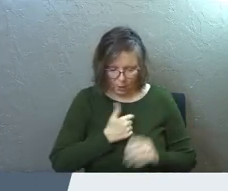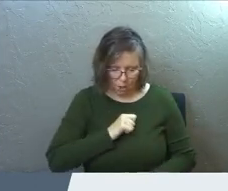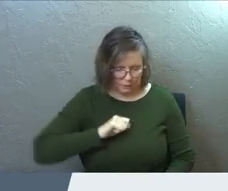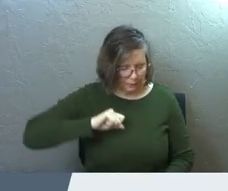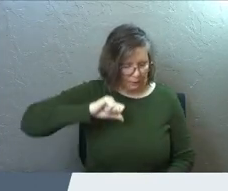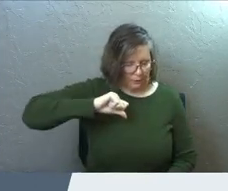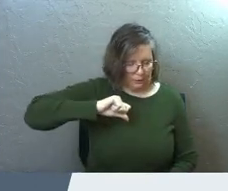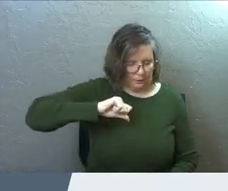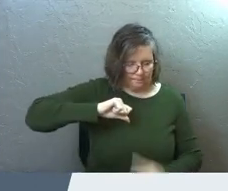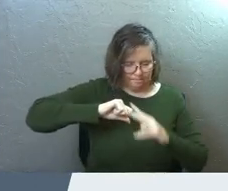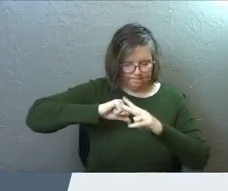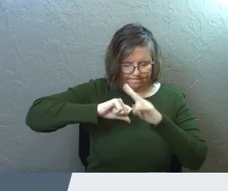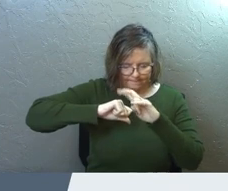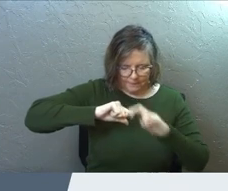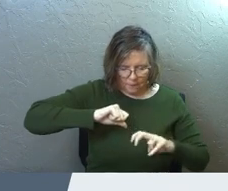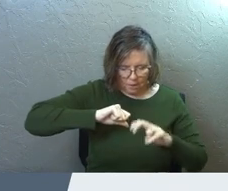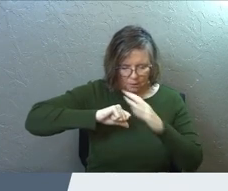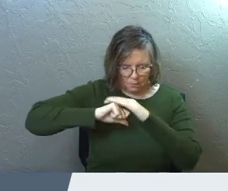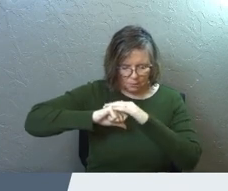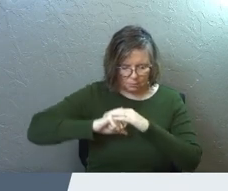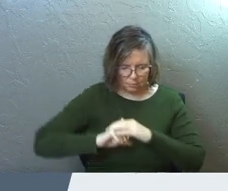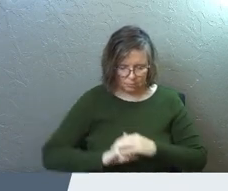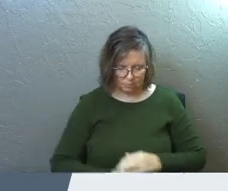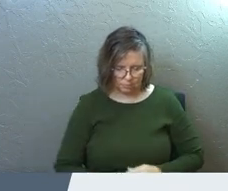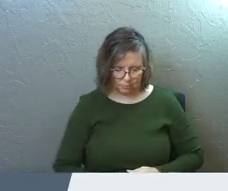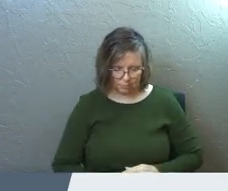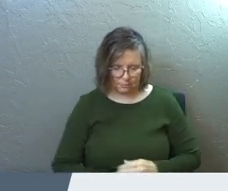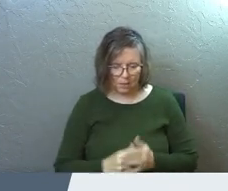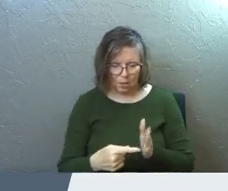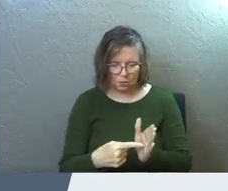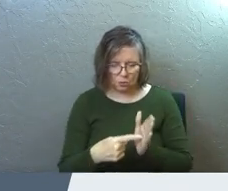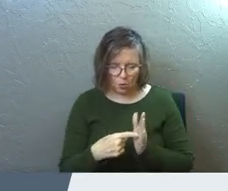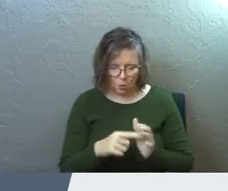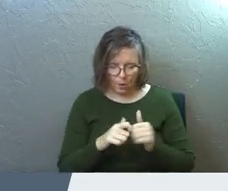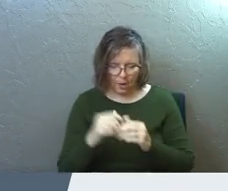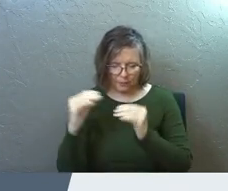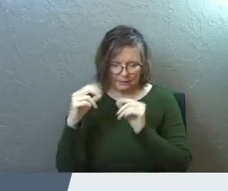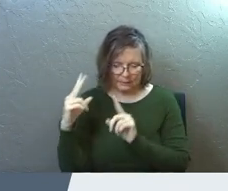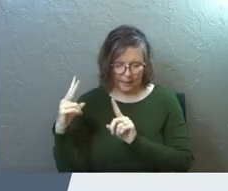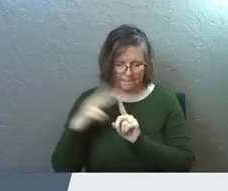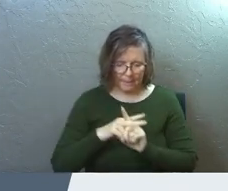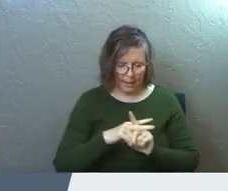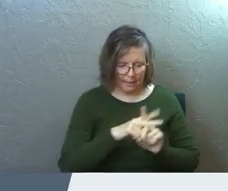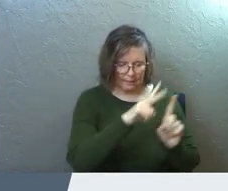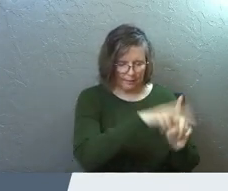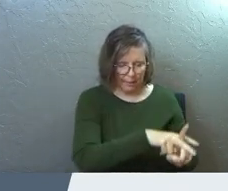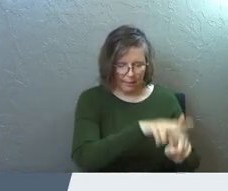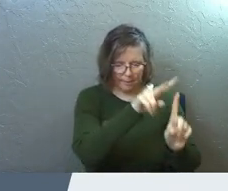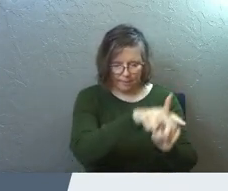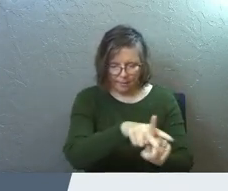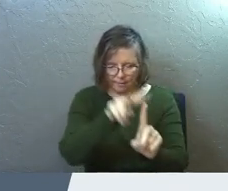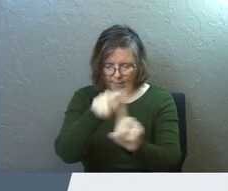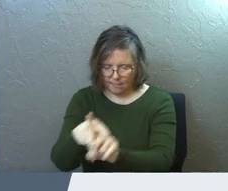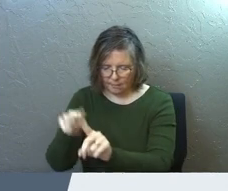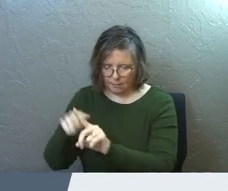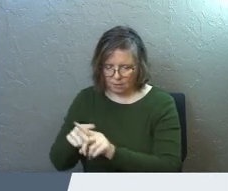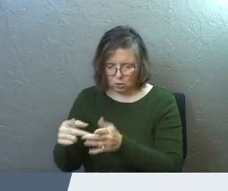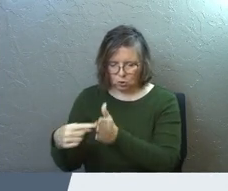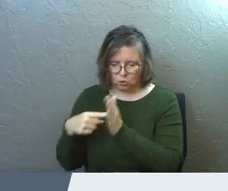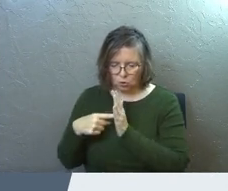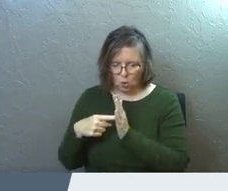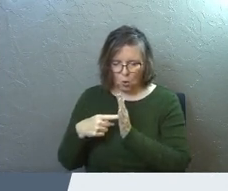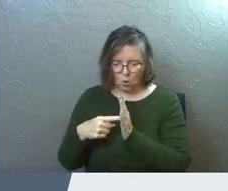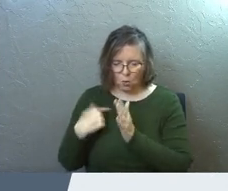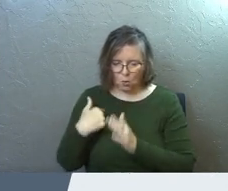holding them back and God, we just slice right through those and show them how this teaching applies to them. Show them what your spirit is calling